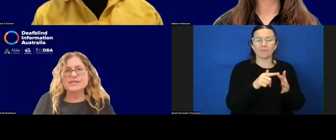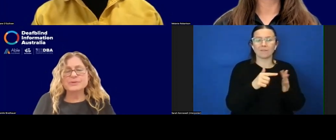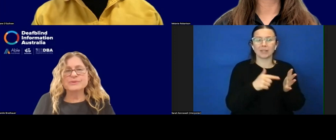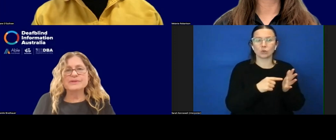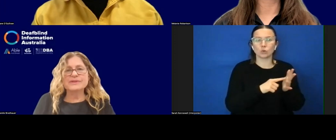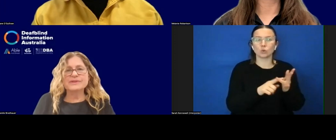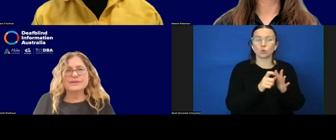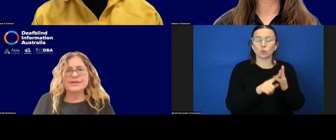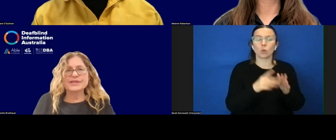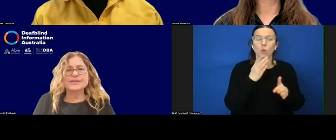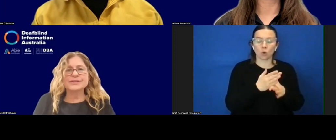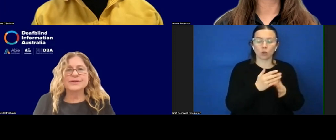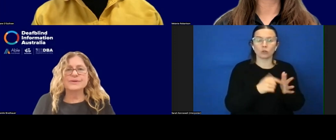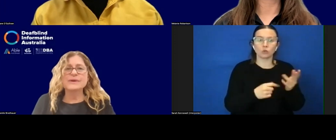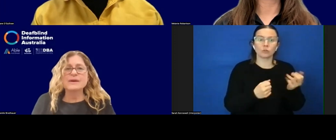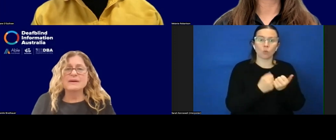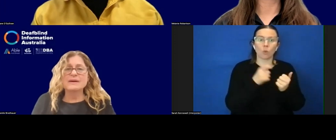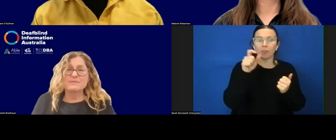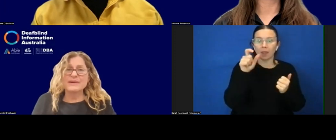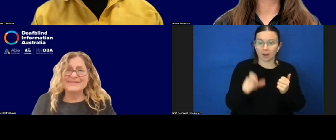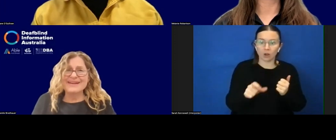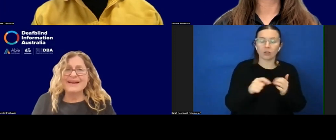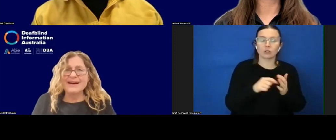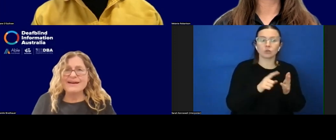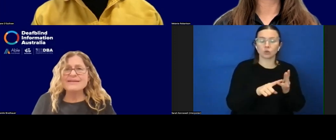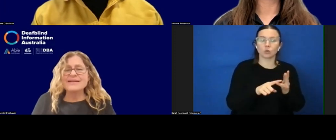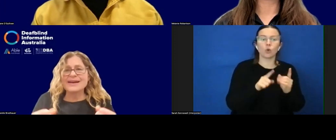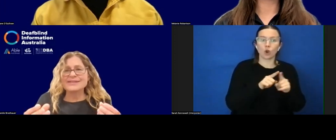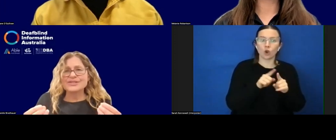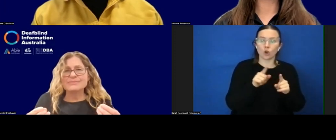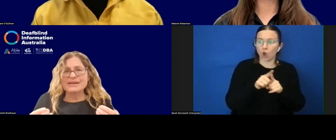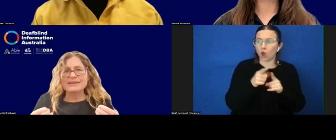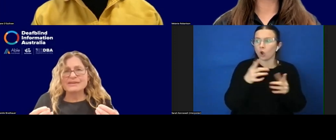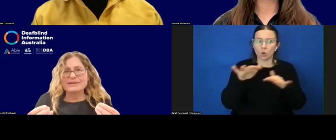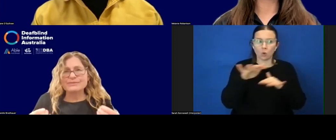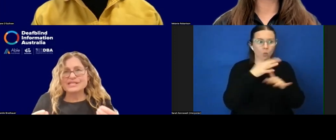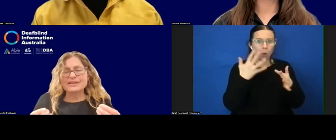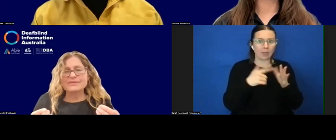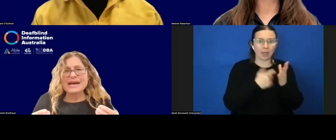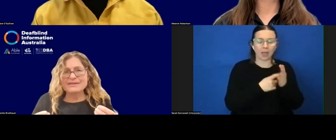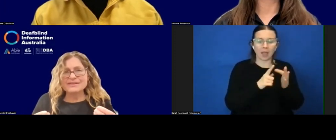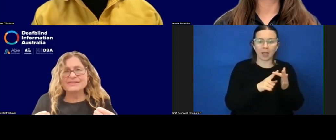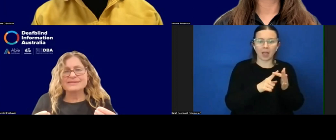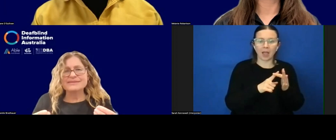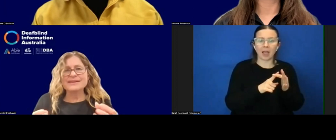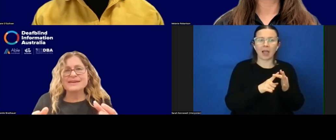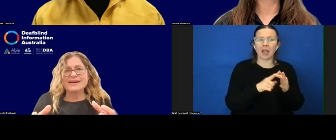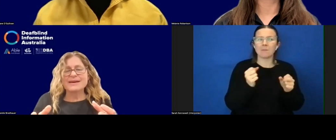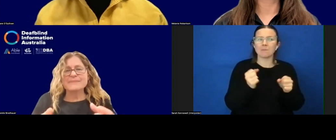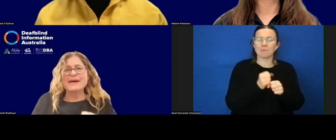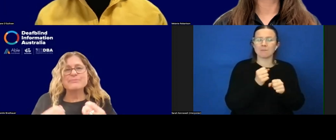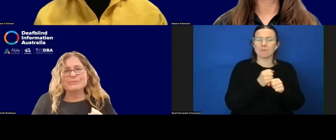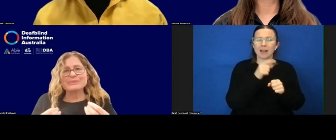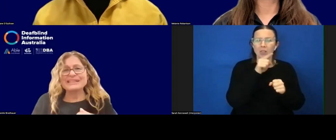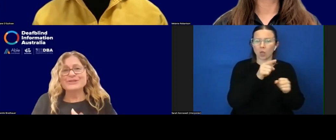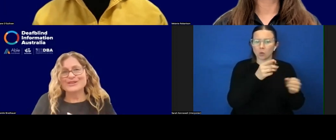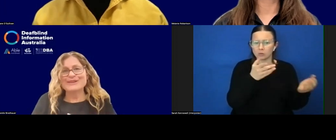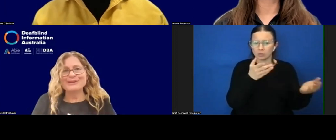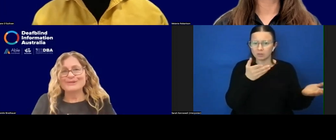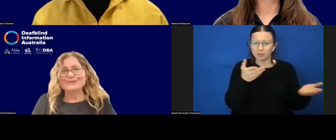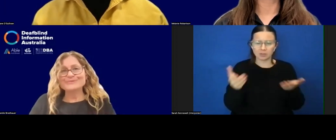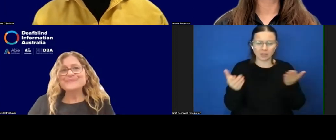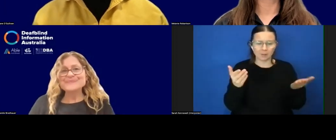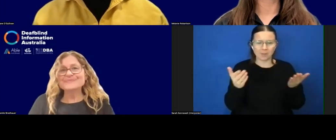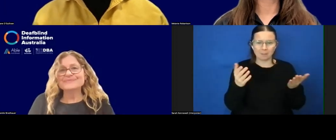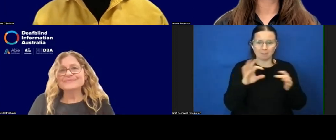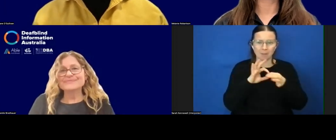to support the learner to know where they are and to make the rich comparisons that bring meaning to